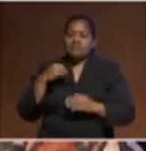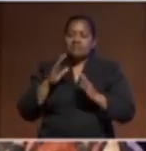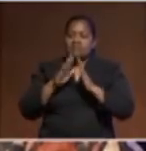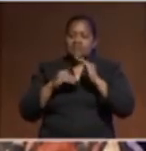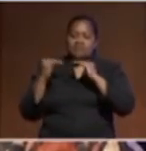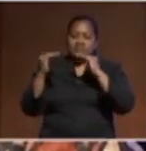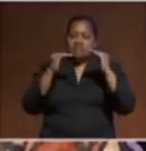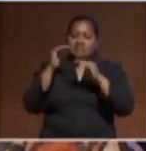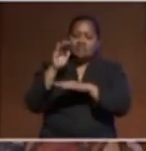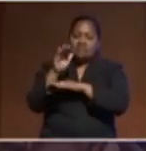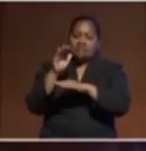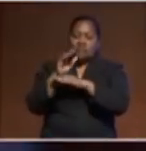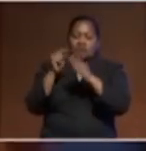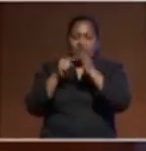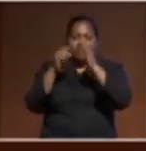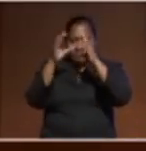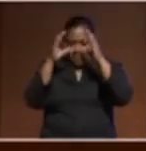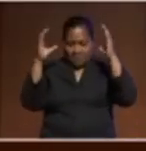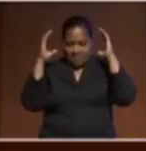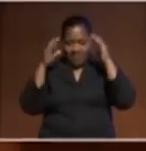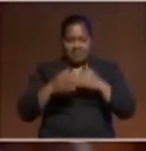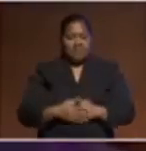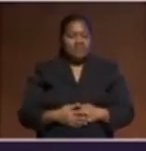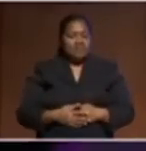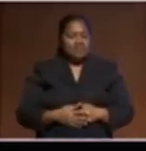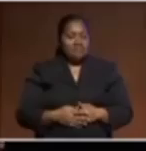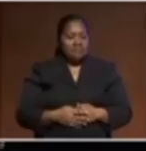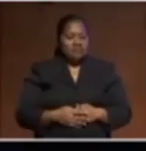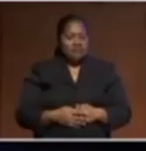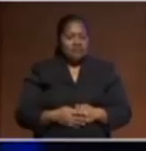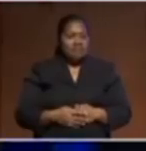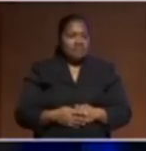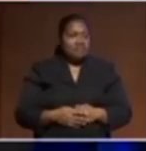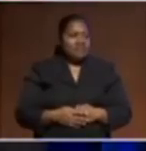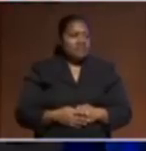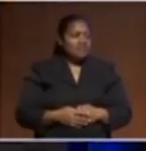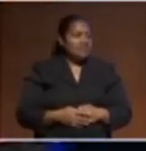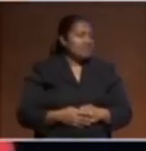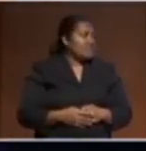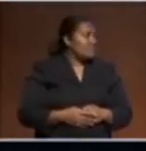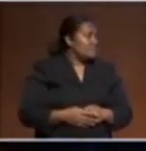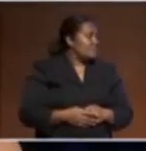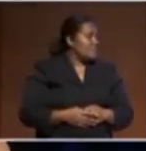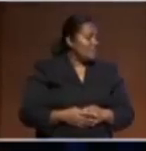both at law school together and much younger than me, but I now call him Sir. So